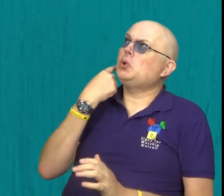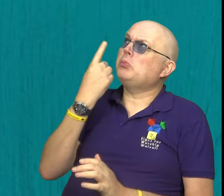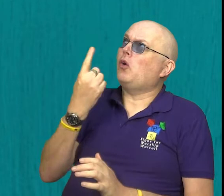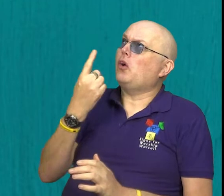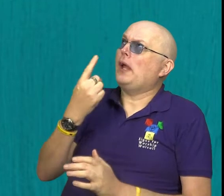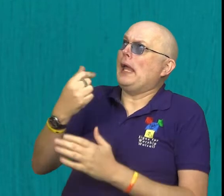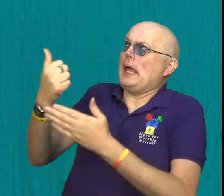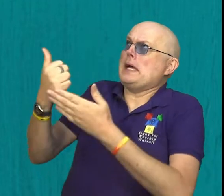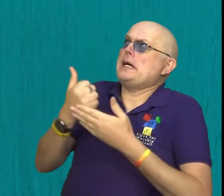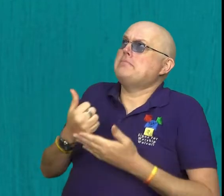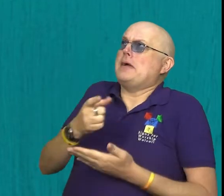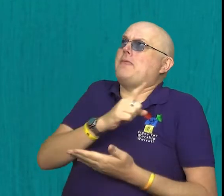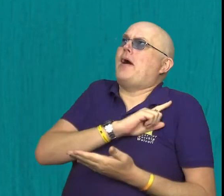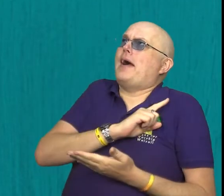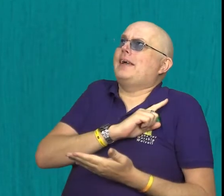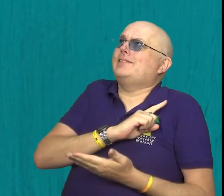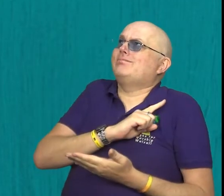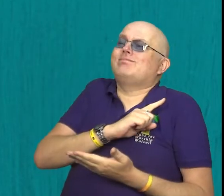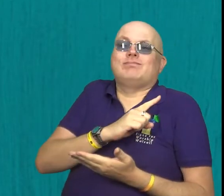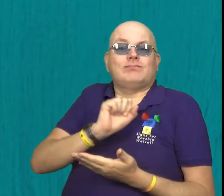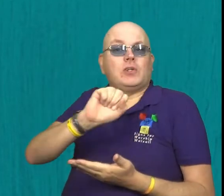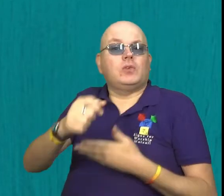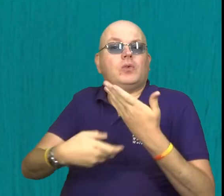Please help me tomorrow as I.